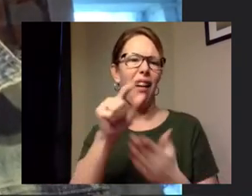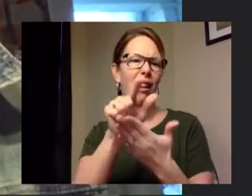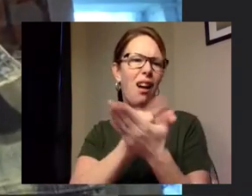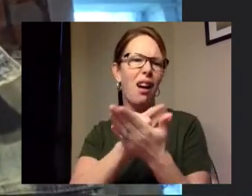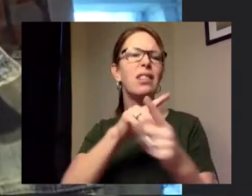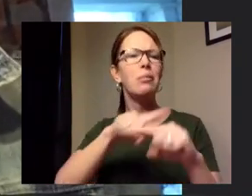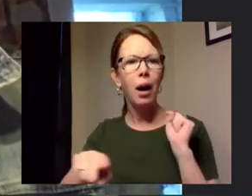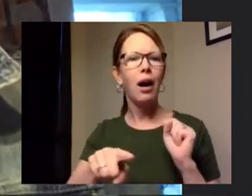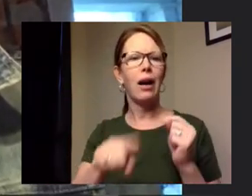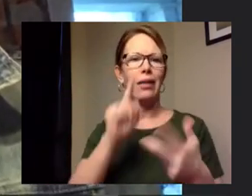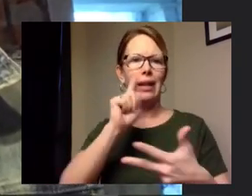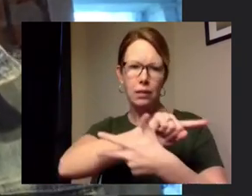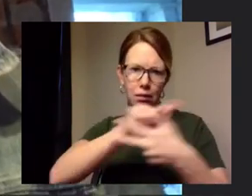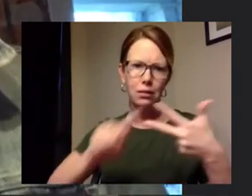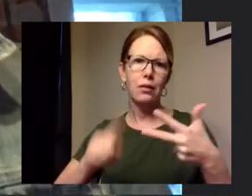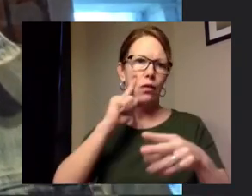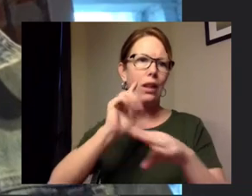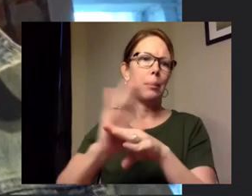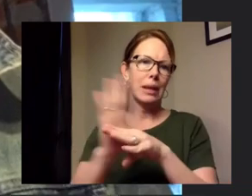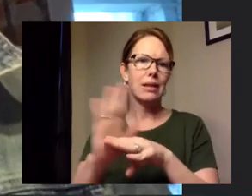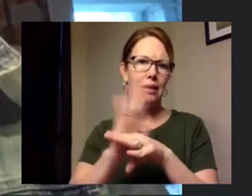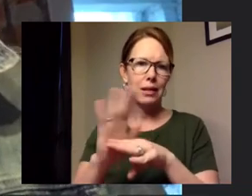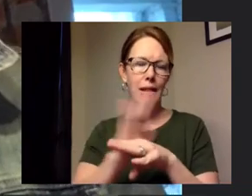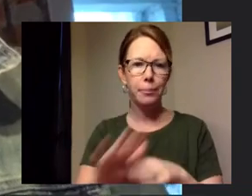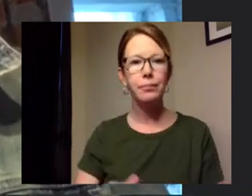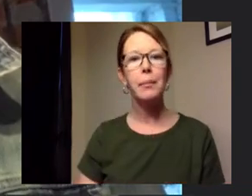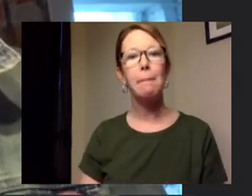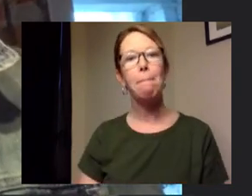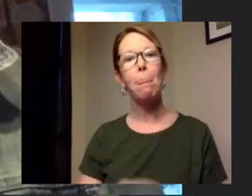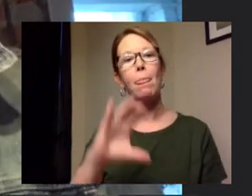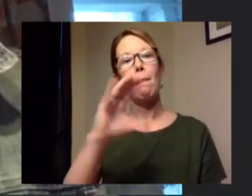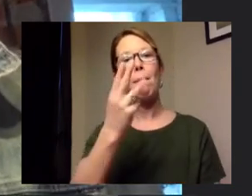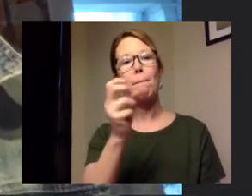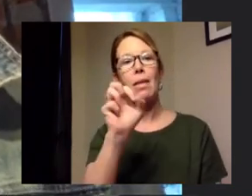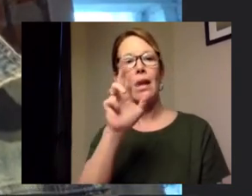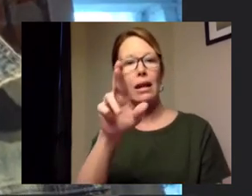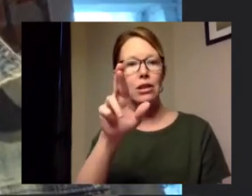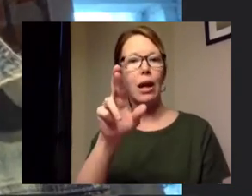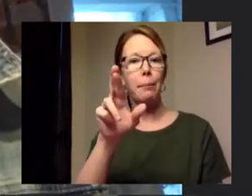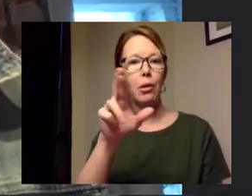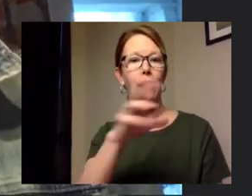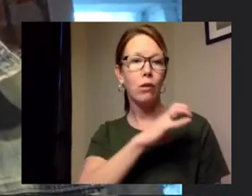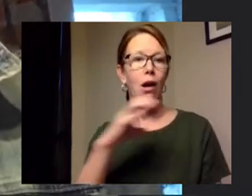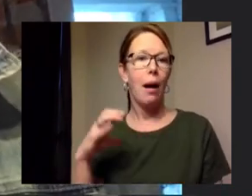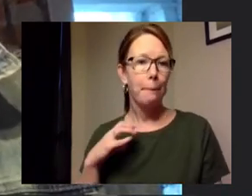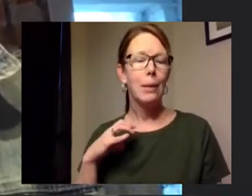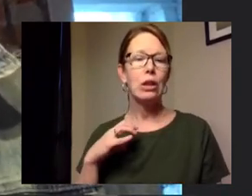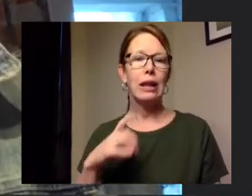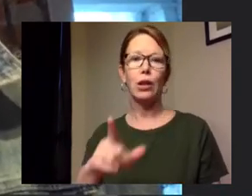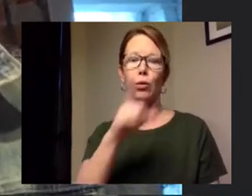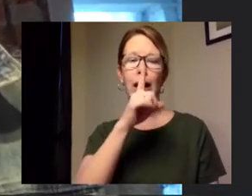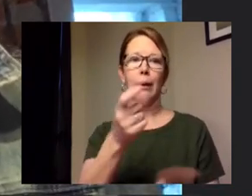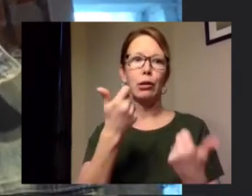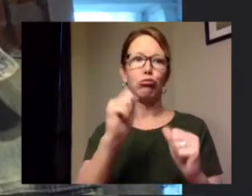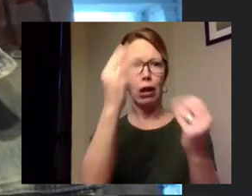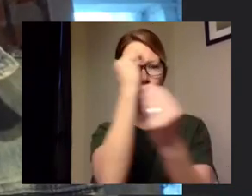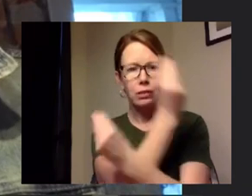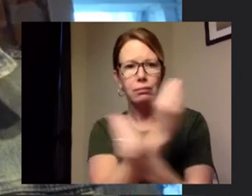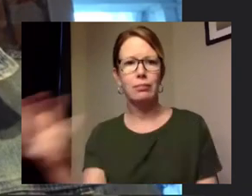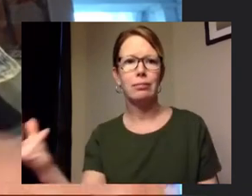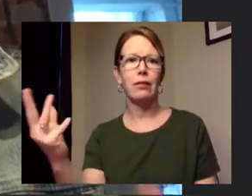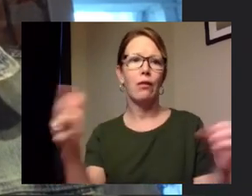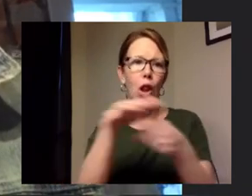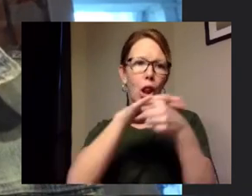are most important for businesses the chamber has been working really hard to get out the word about the local businesses